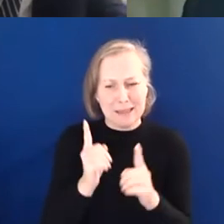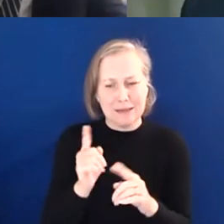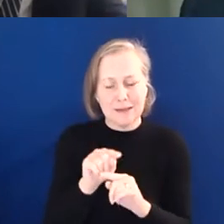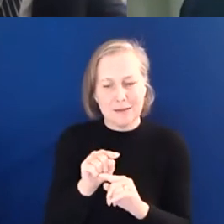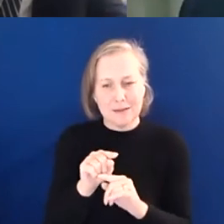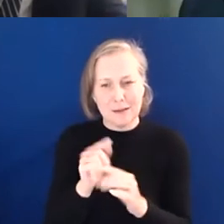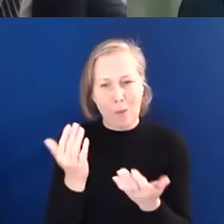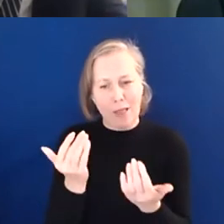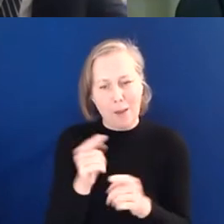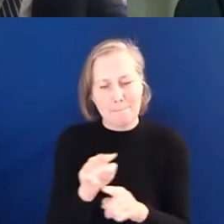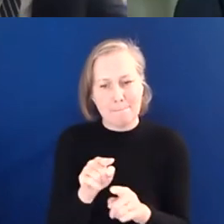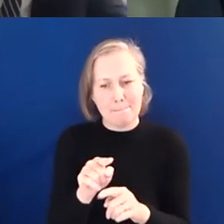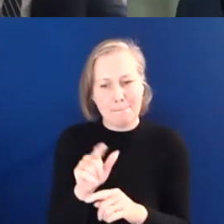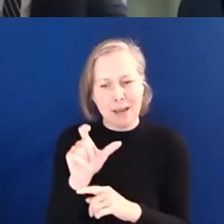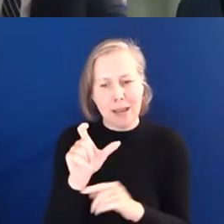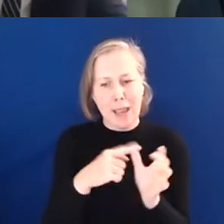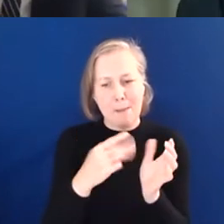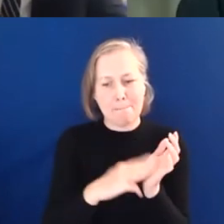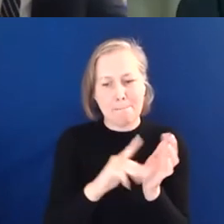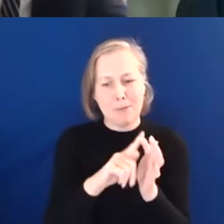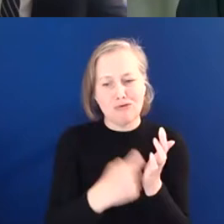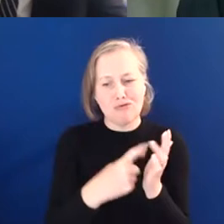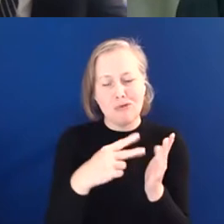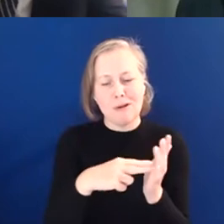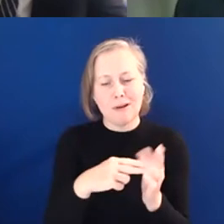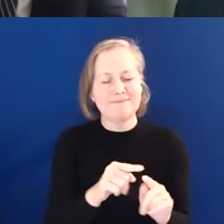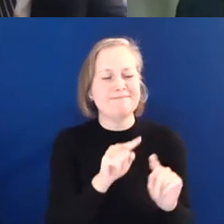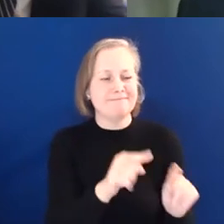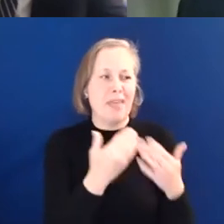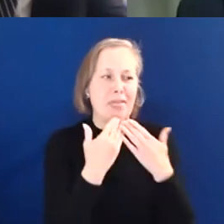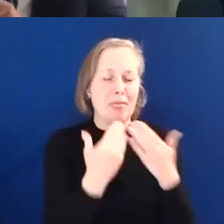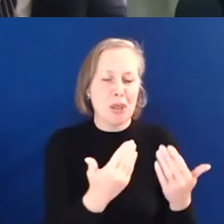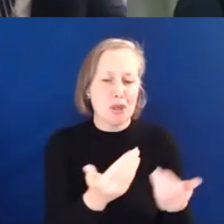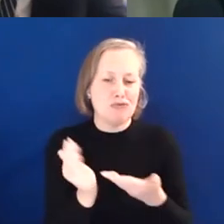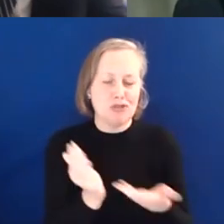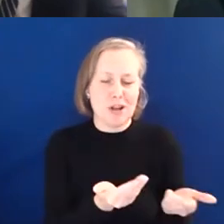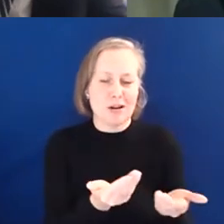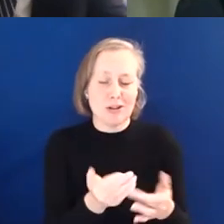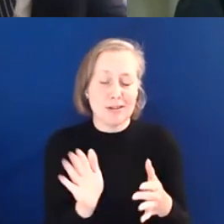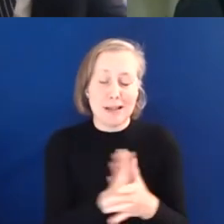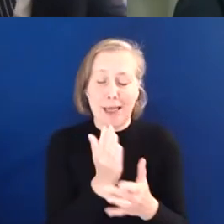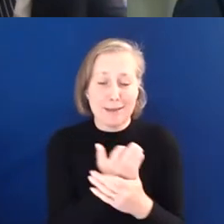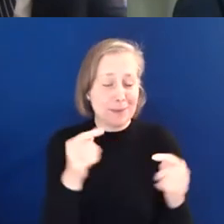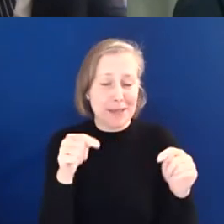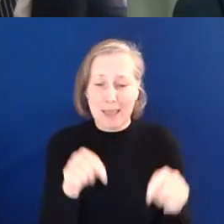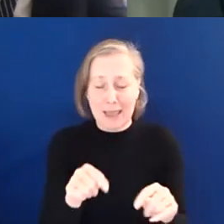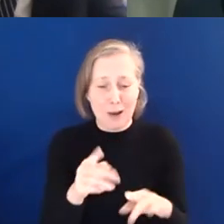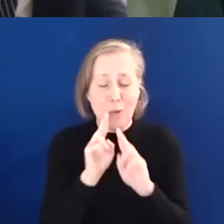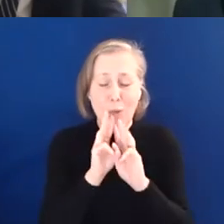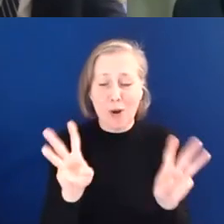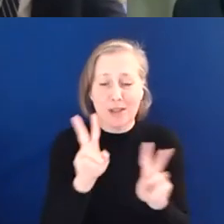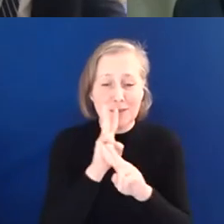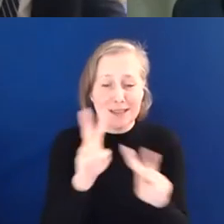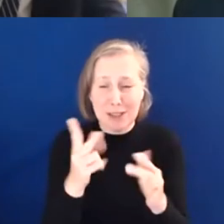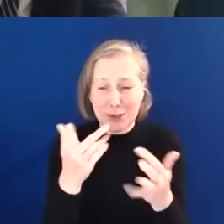Hi, good evening, everyone, and thank you very much, Marie, for that introduction. Delighted to be here and it's wonderful to see so many people